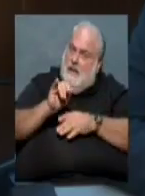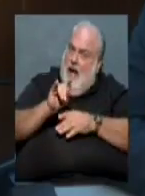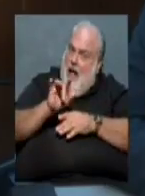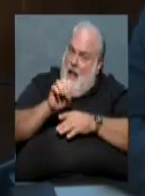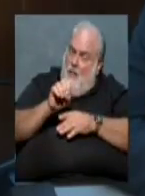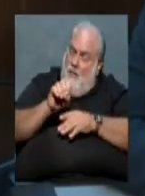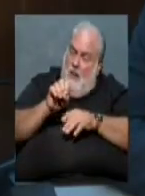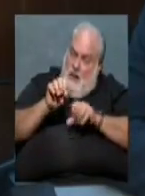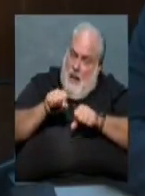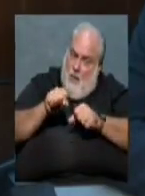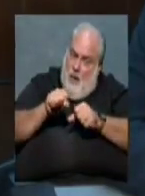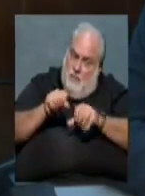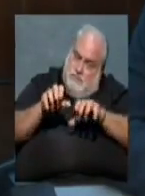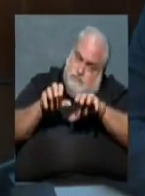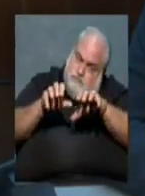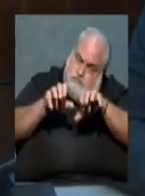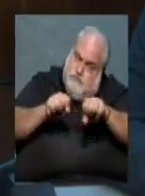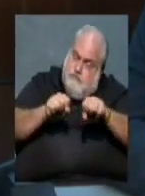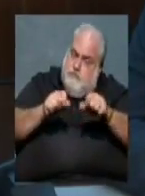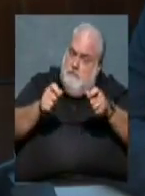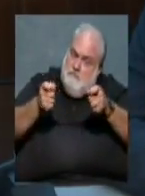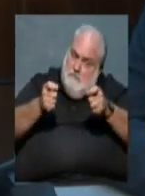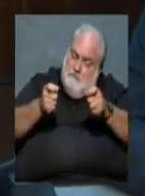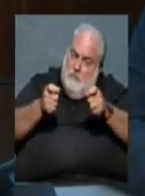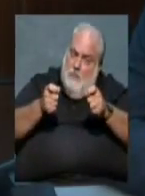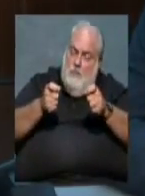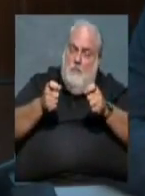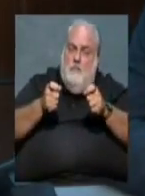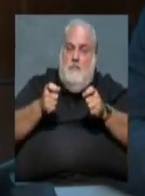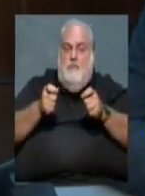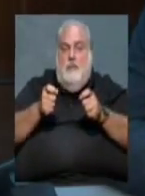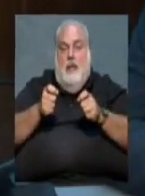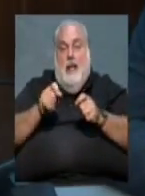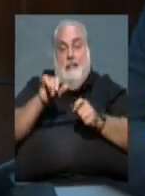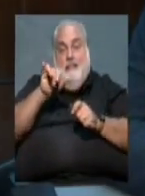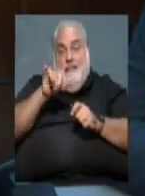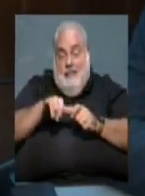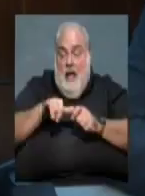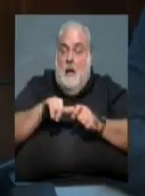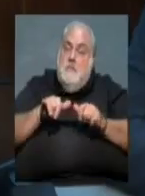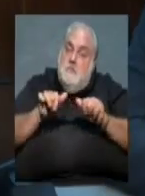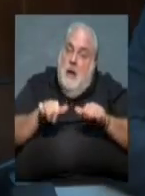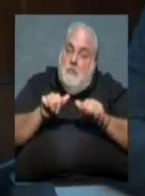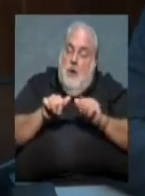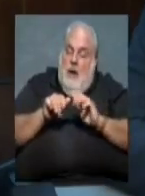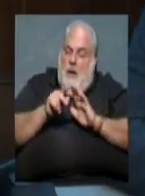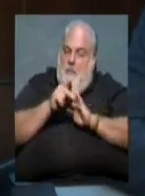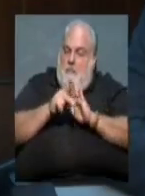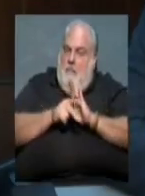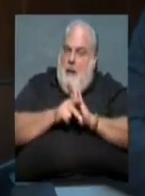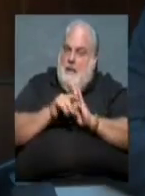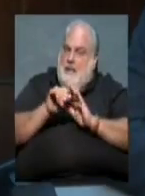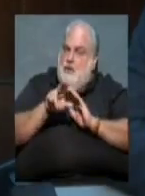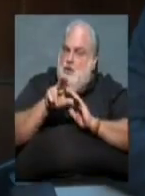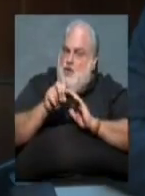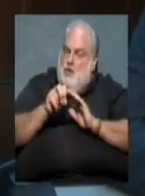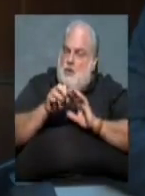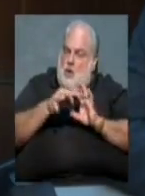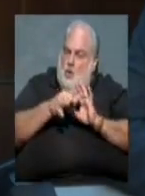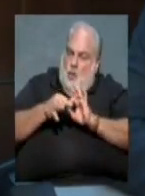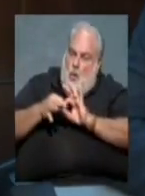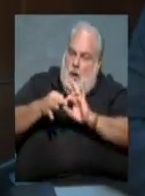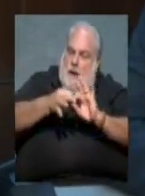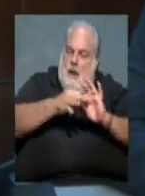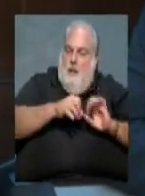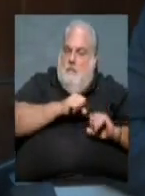not we can get title to it or go in and try and foreclose on our lien. That is a policy issue, and it's just a matter of coordinating our